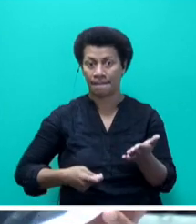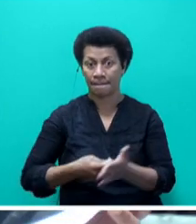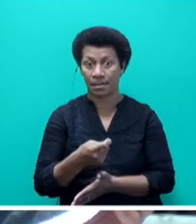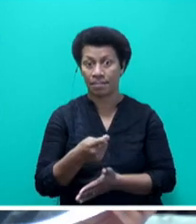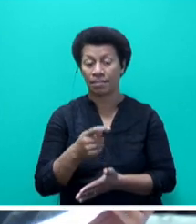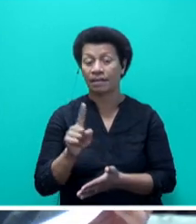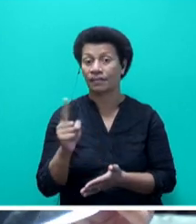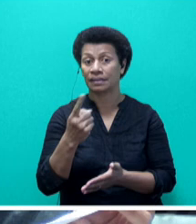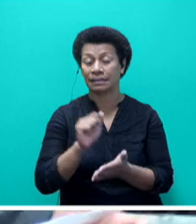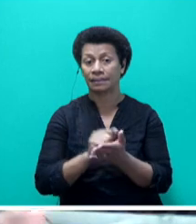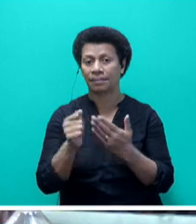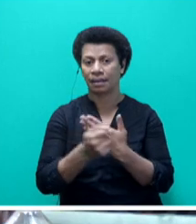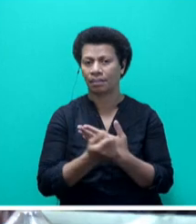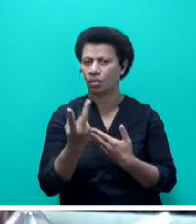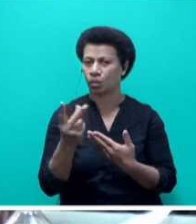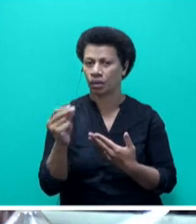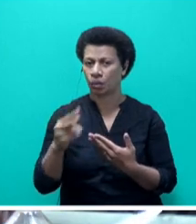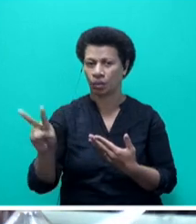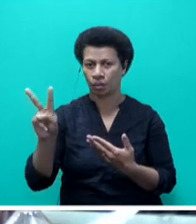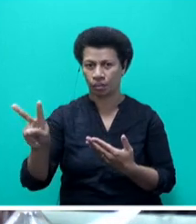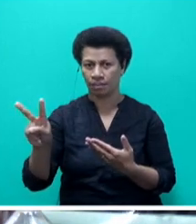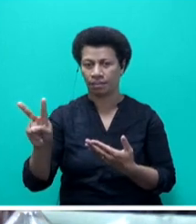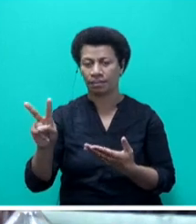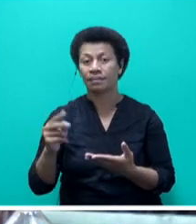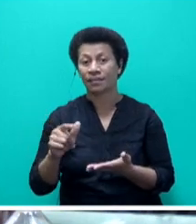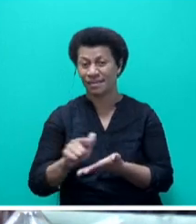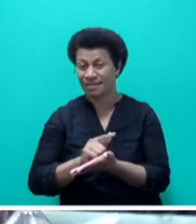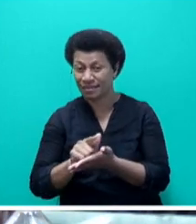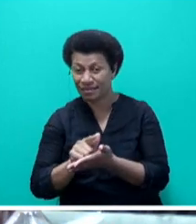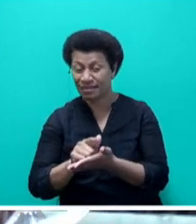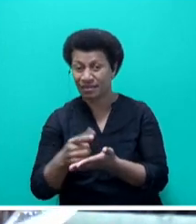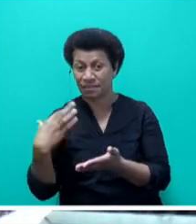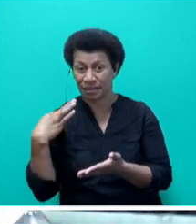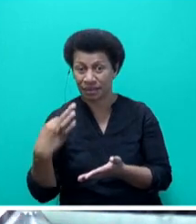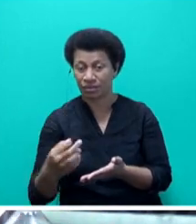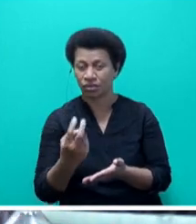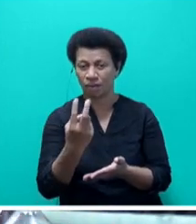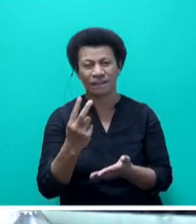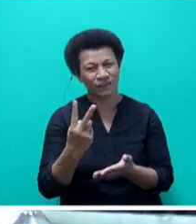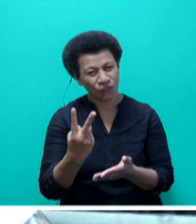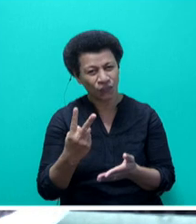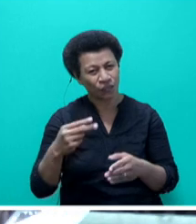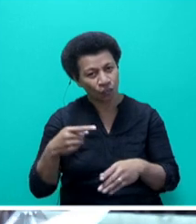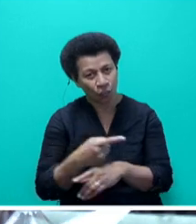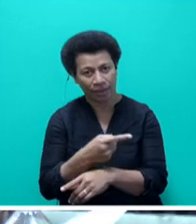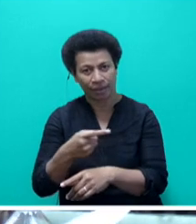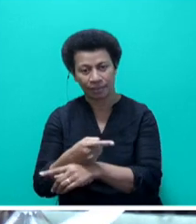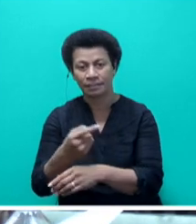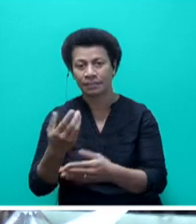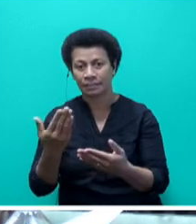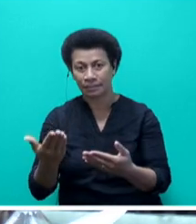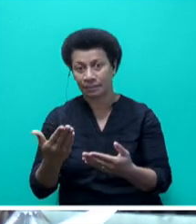begin on 1 September 2022. Subsequent payments for later applications will be made out fortnightly basis, starting on 15 September